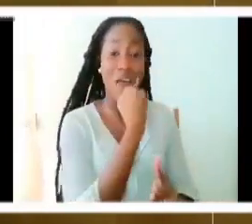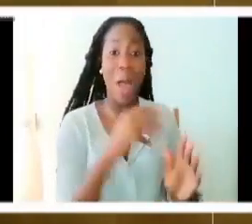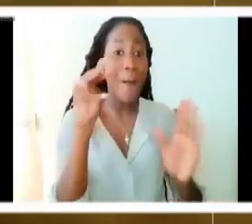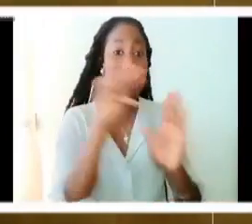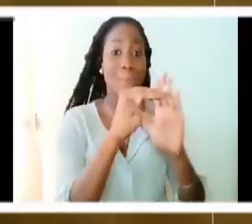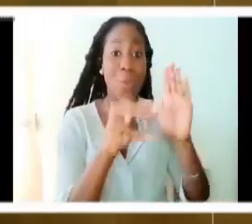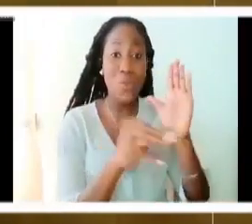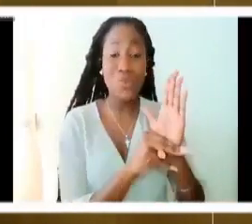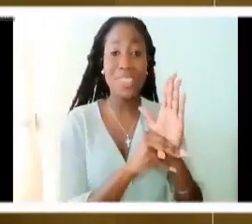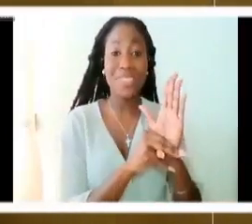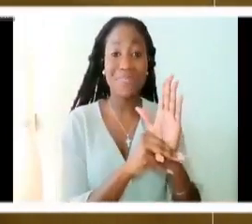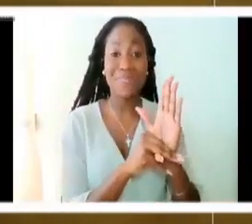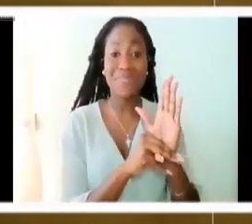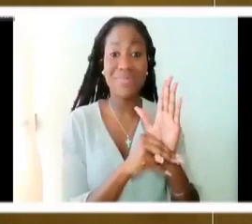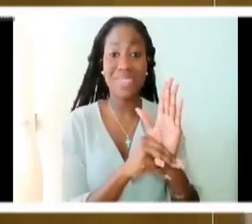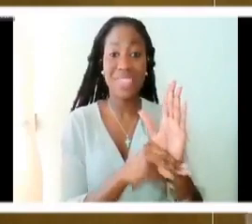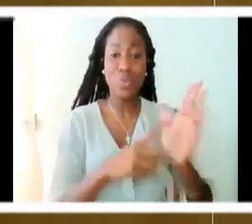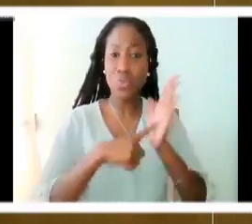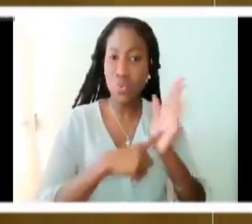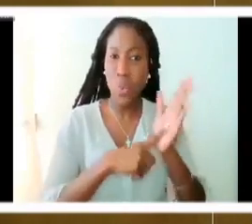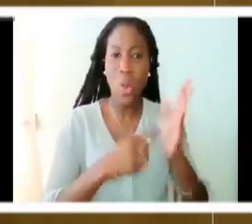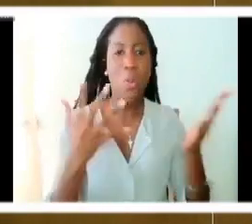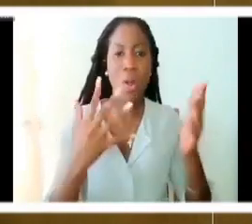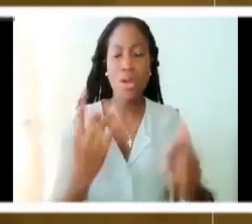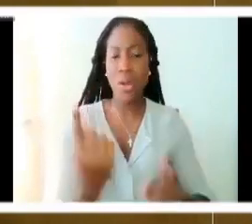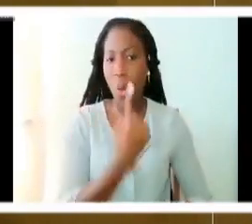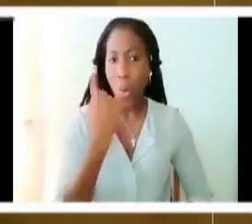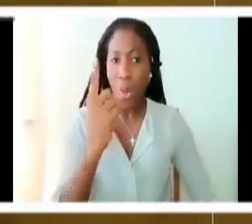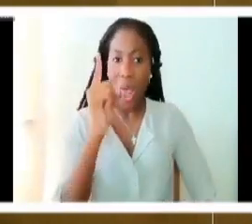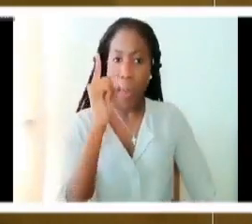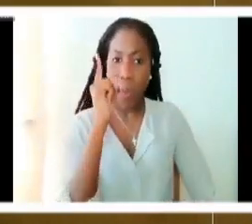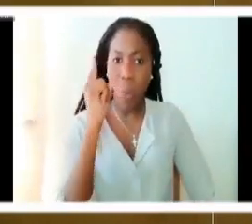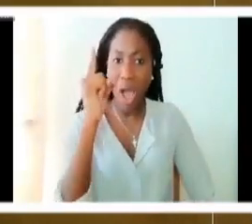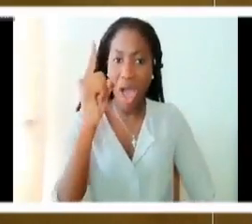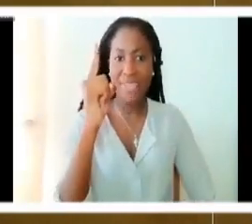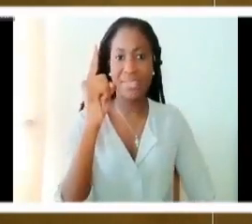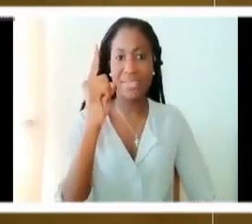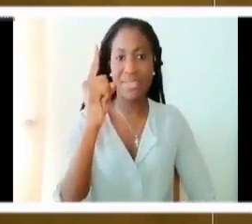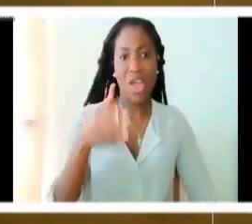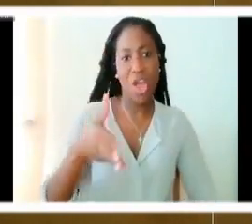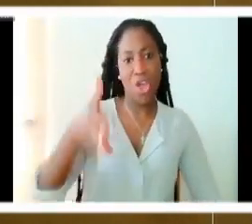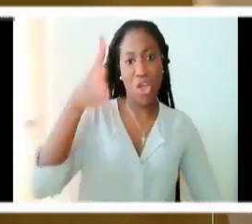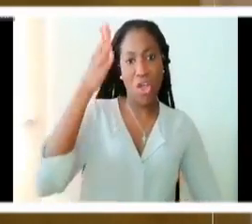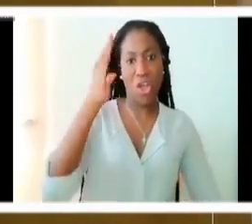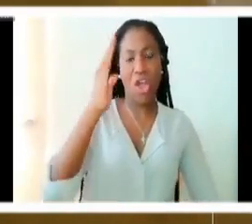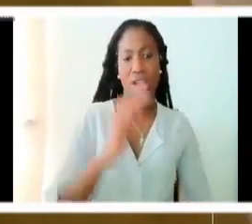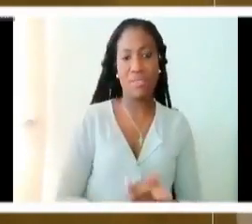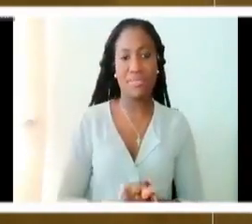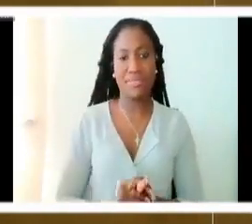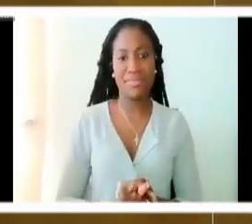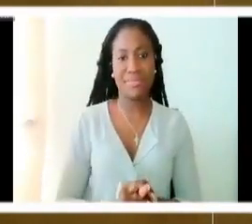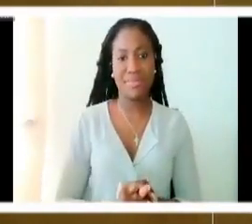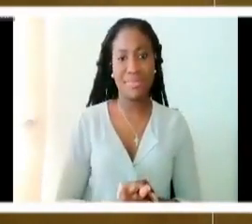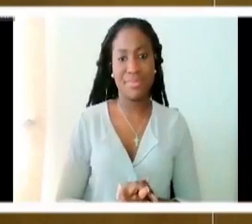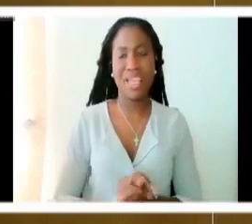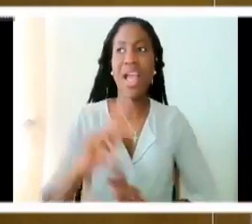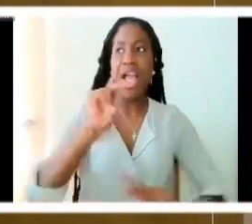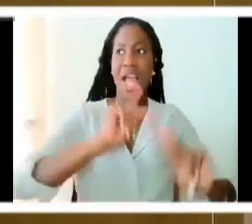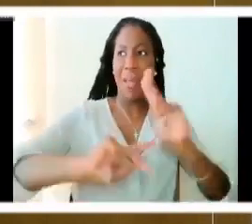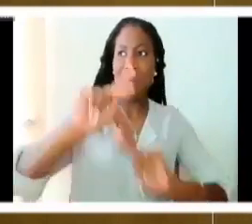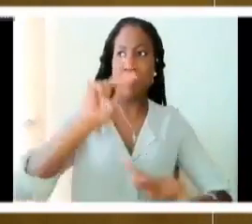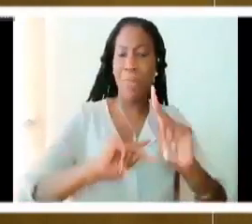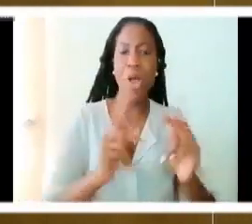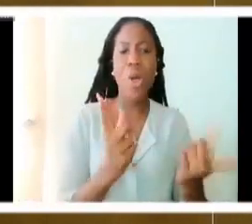notion that there is only one God. You see, what the people were doing when Moses went up the mountain and he